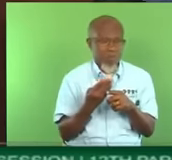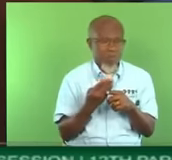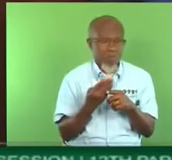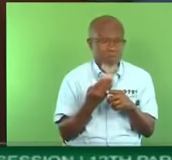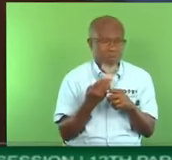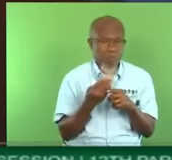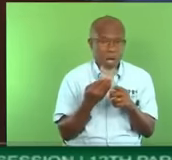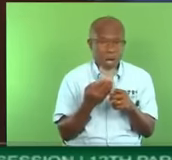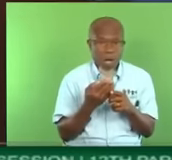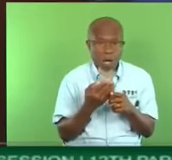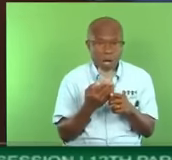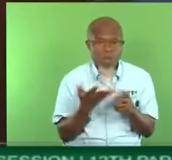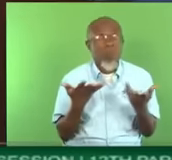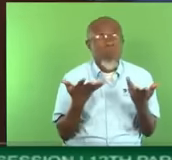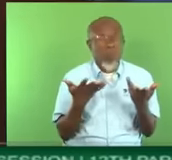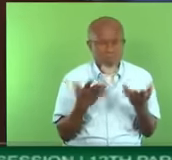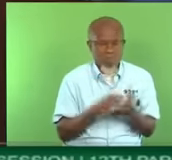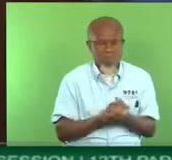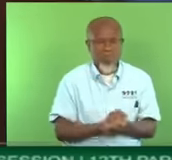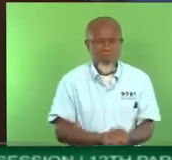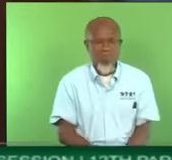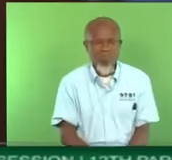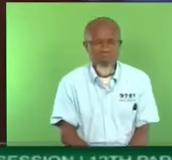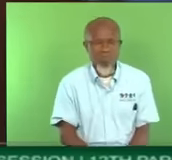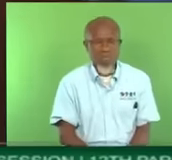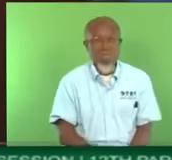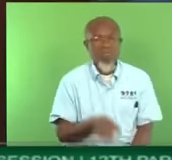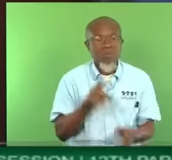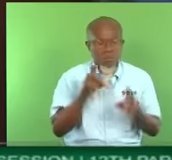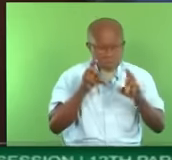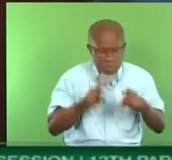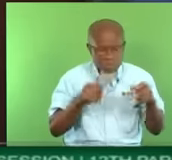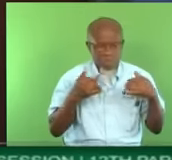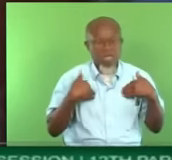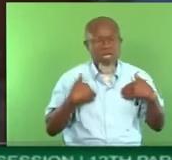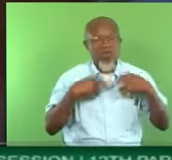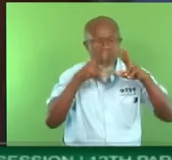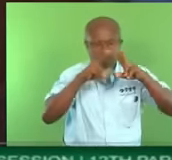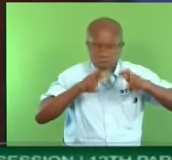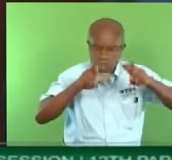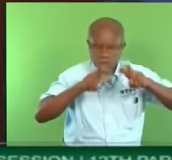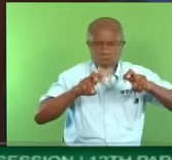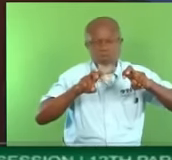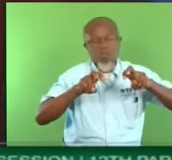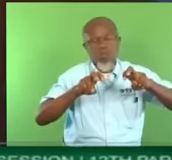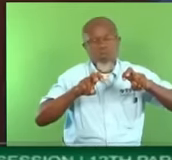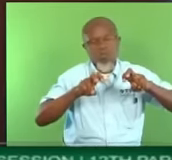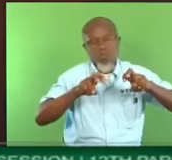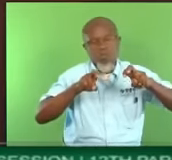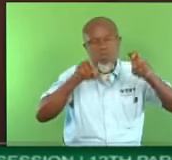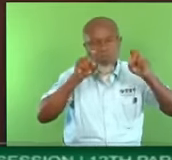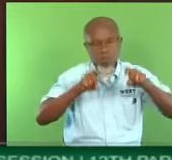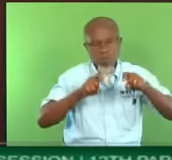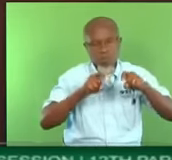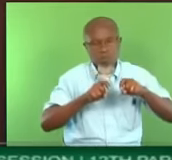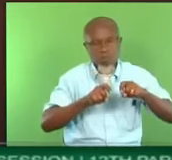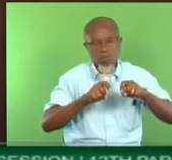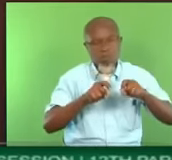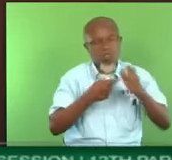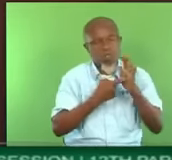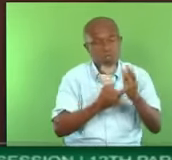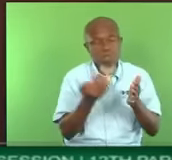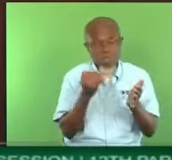Mr. Speaker, this calls for an investigation. I want to take you through another piece of this report.